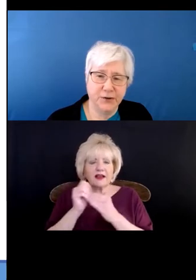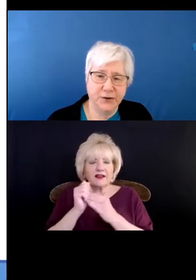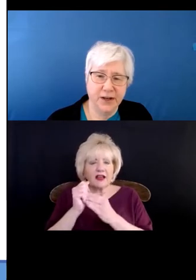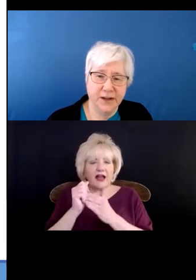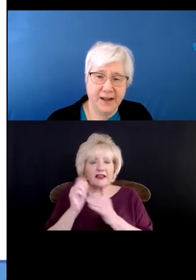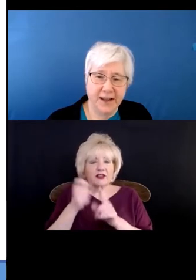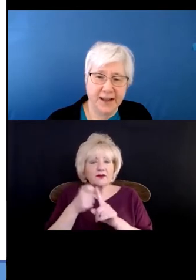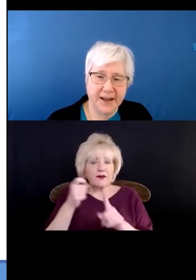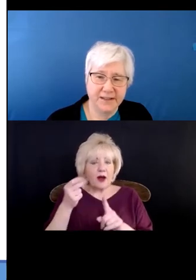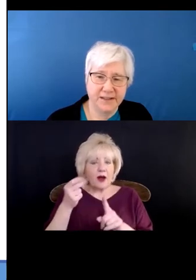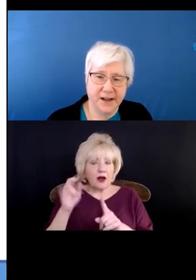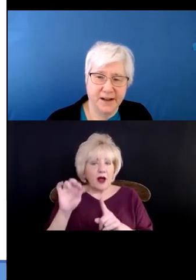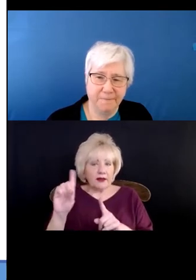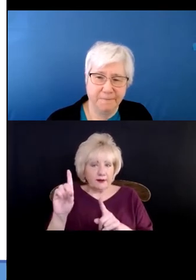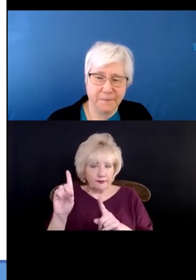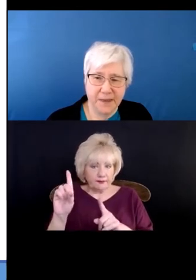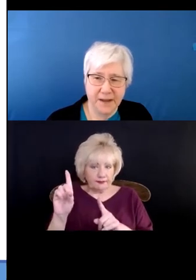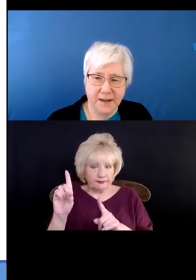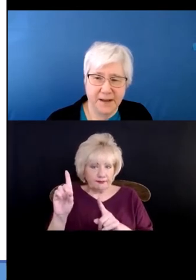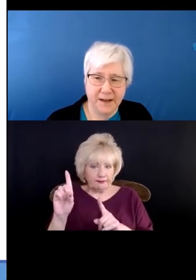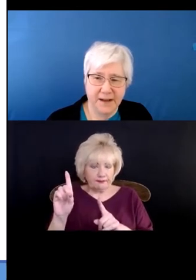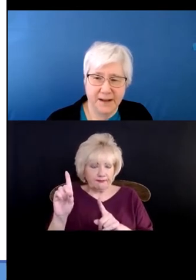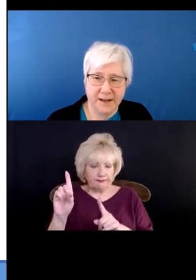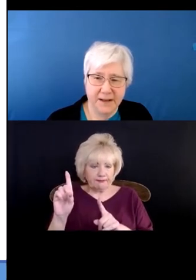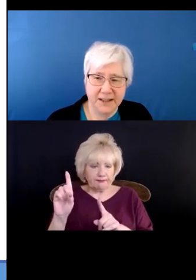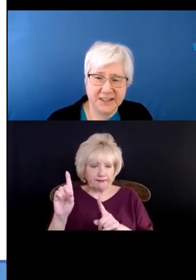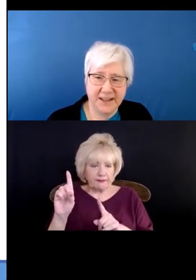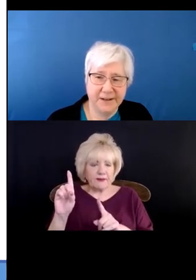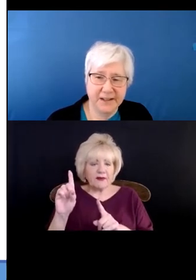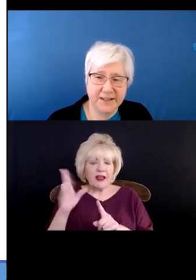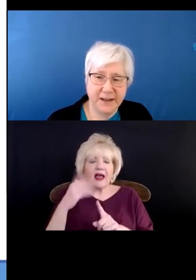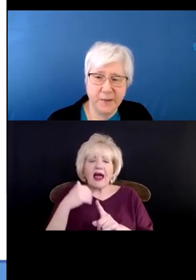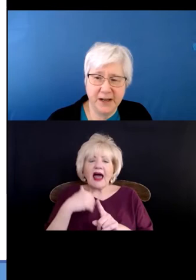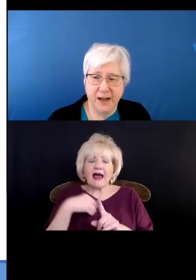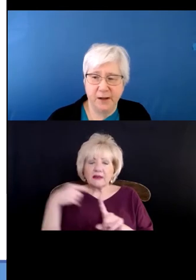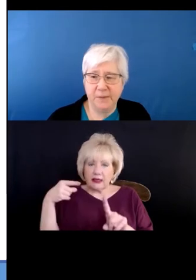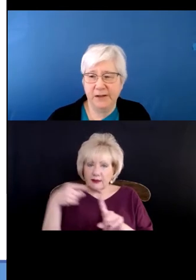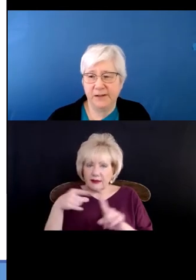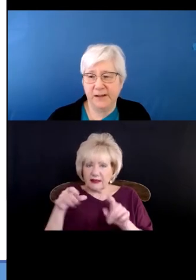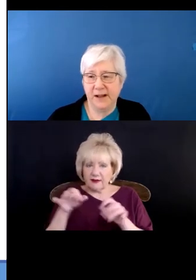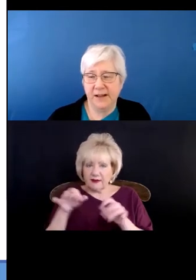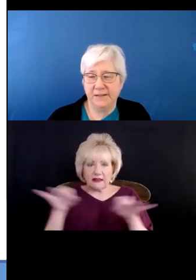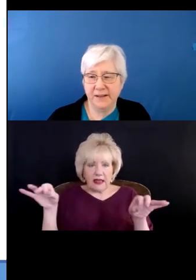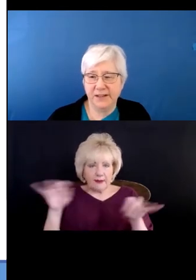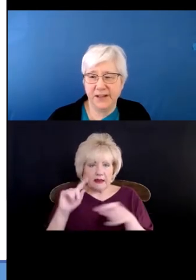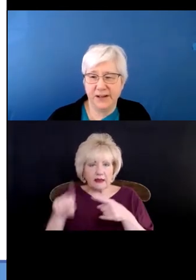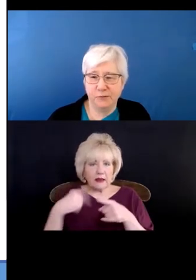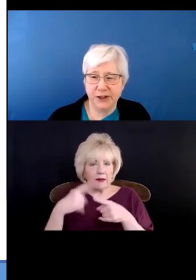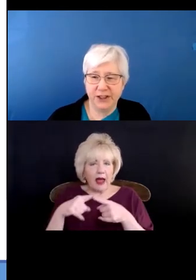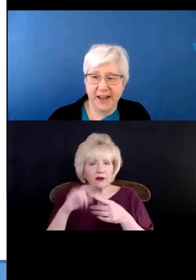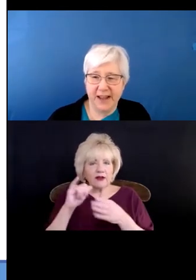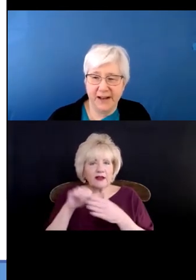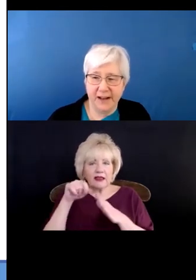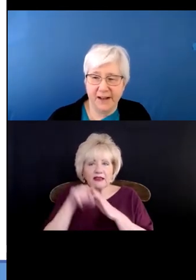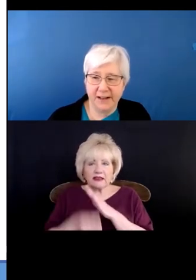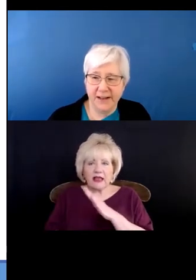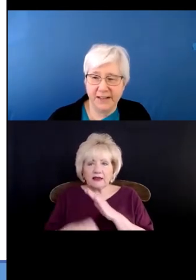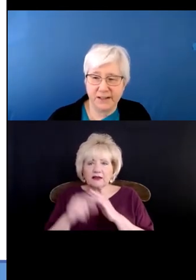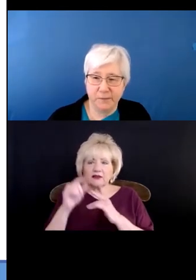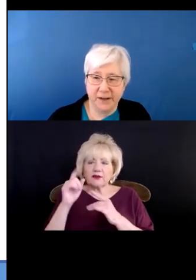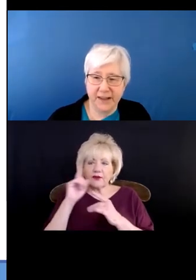issued has a specific statement about the extent to which that